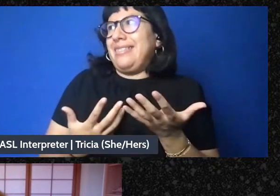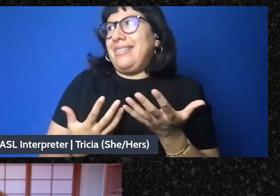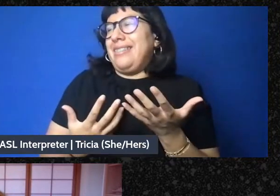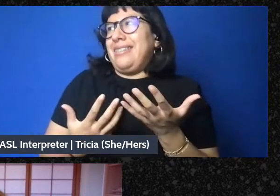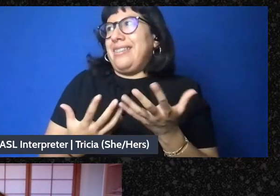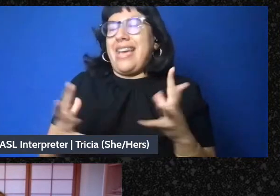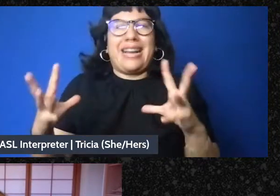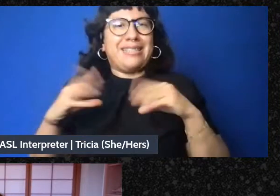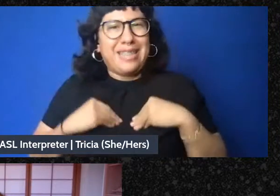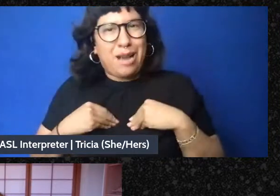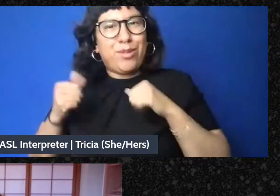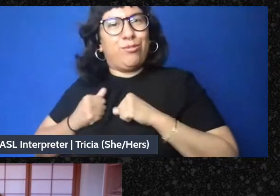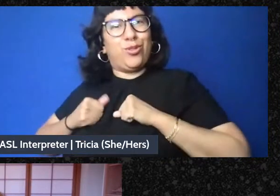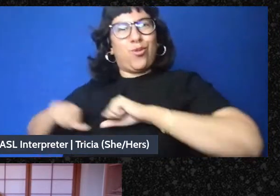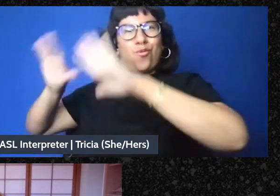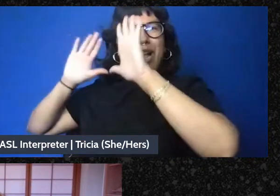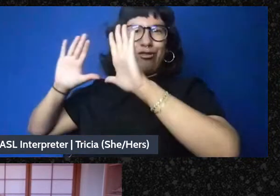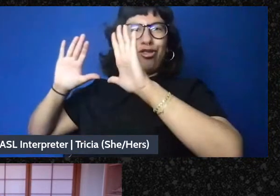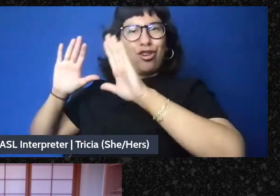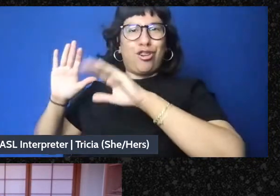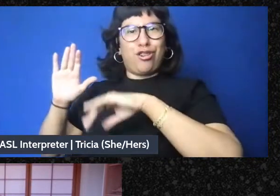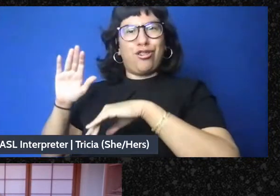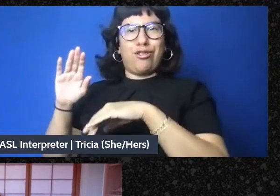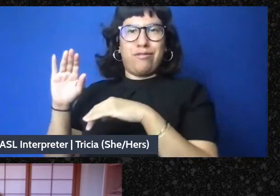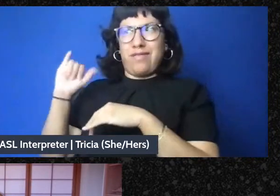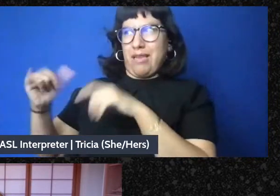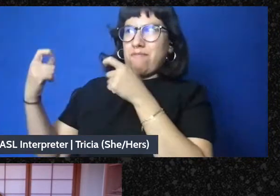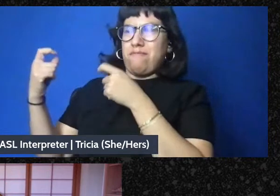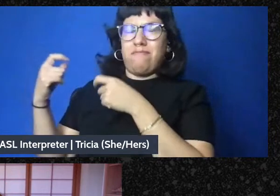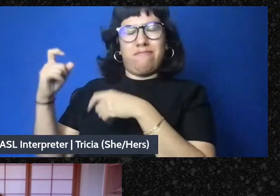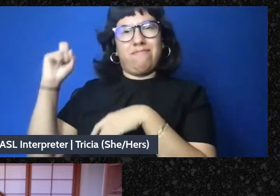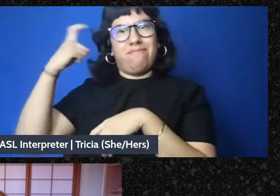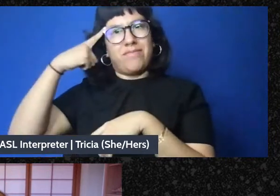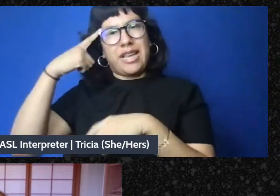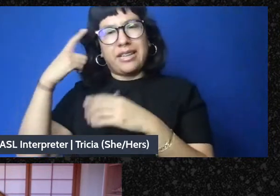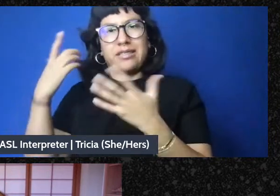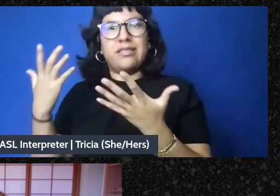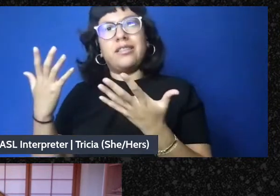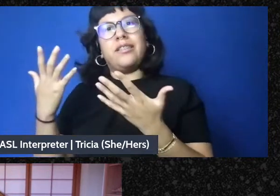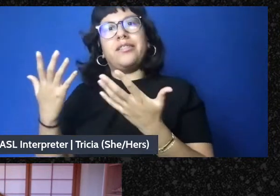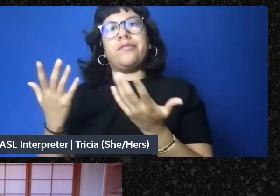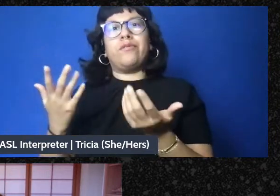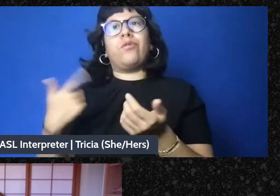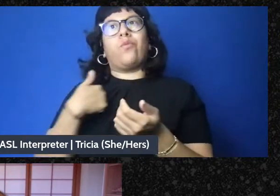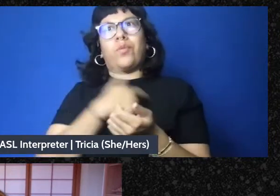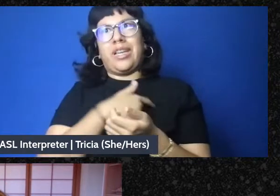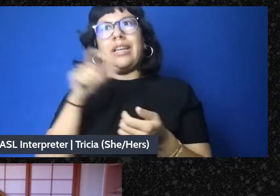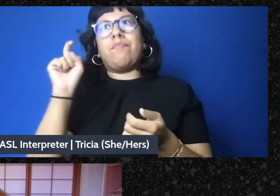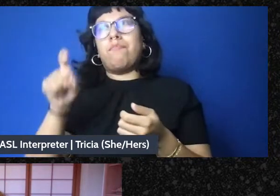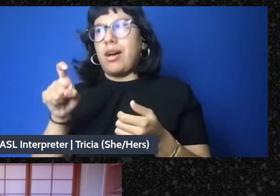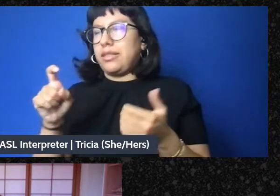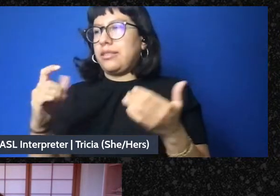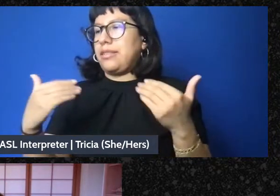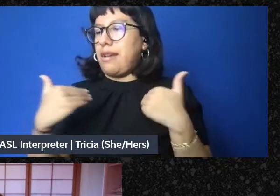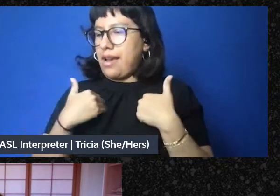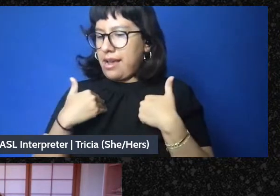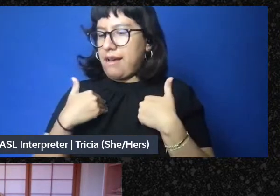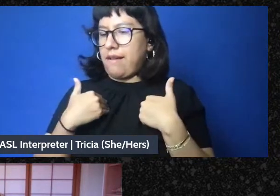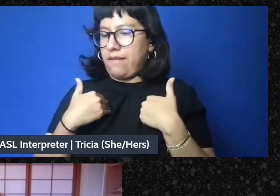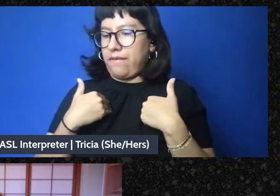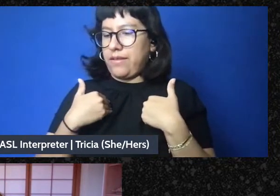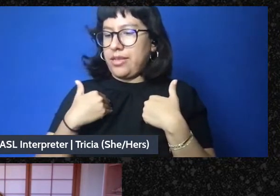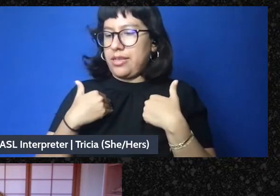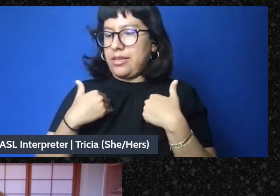to surrender the terrain of the state. I want to be very clear about that. and I think we need to have a vision